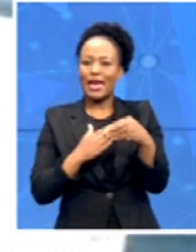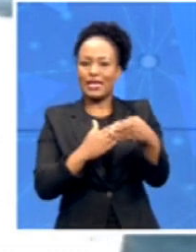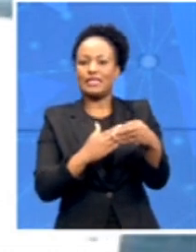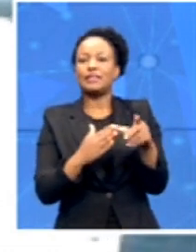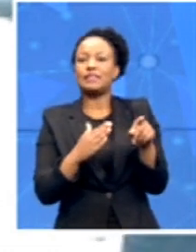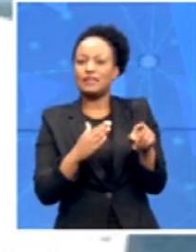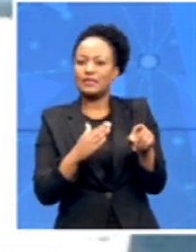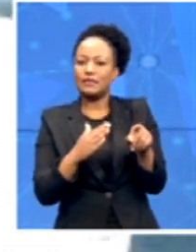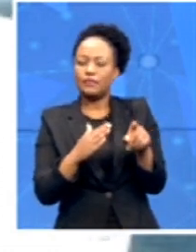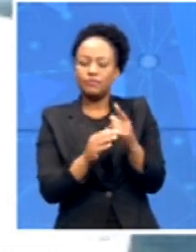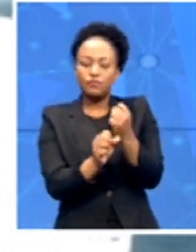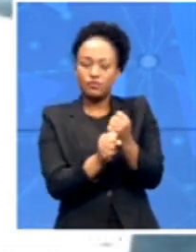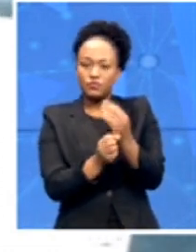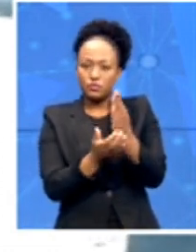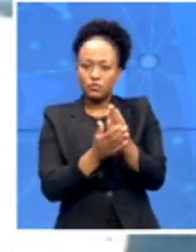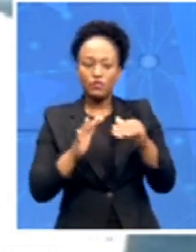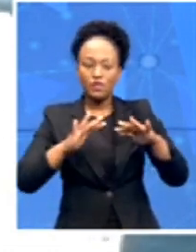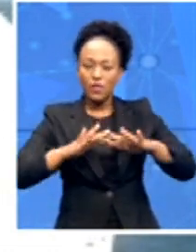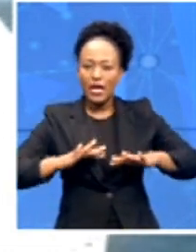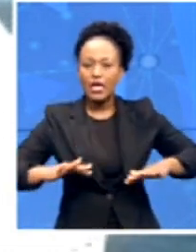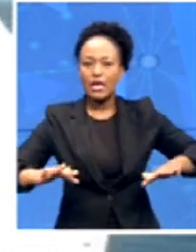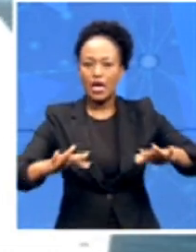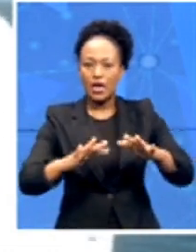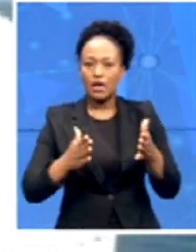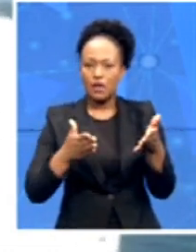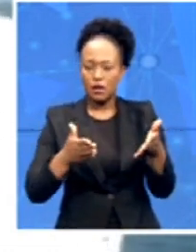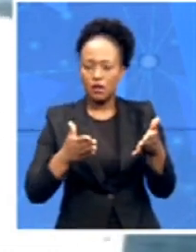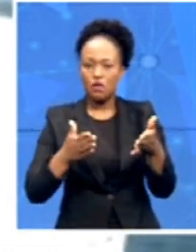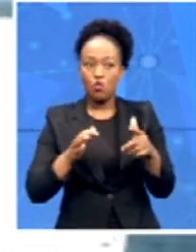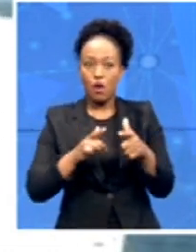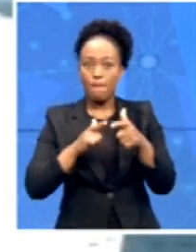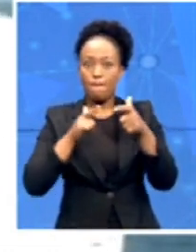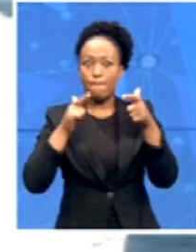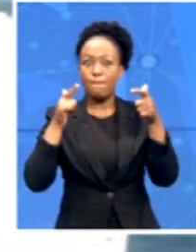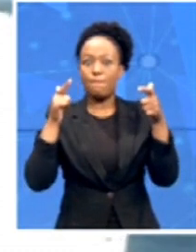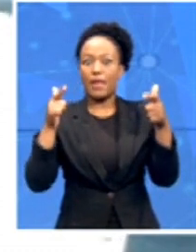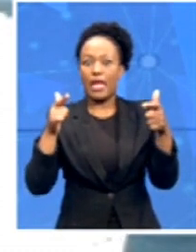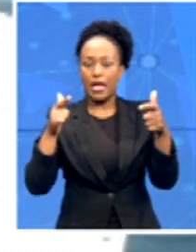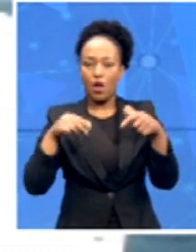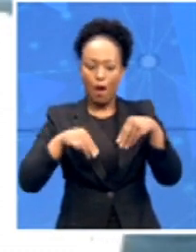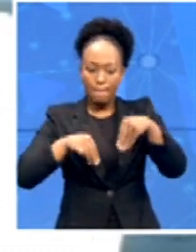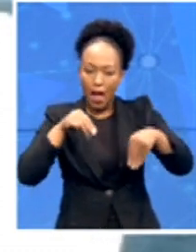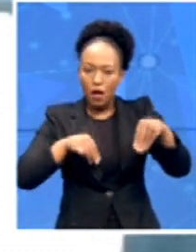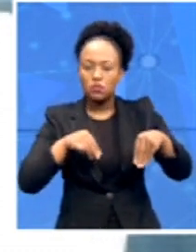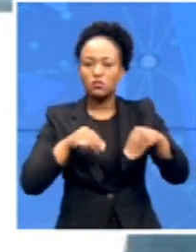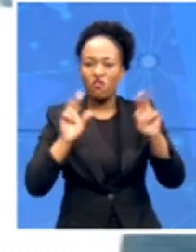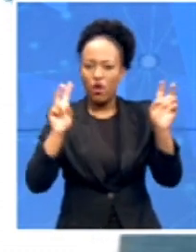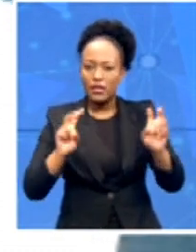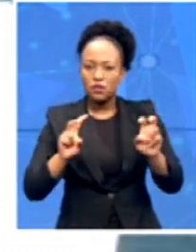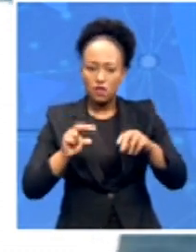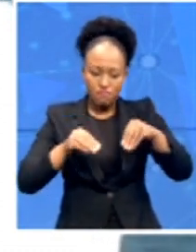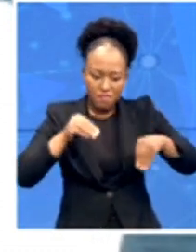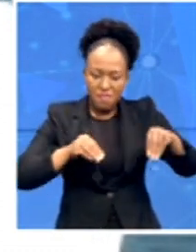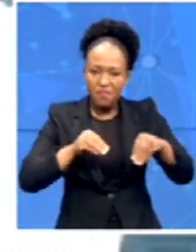is an area where a huge installation of plants which are going to be used to ensure that solar energy